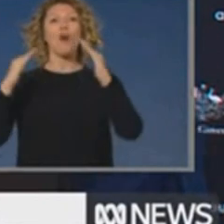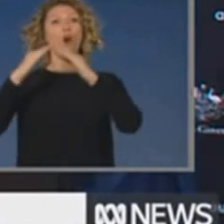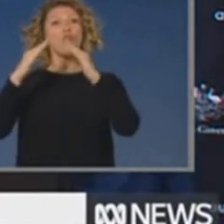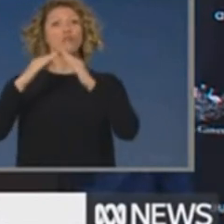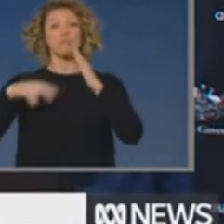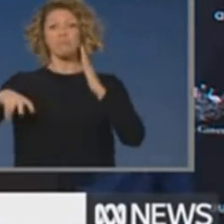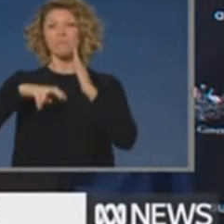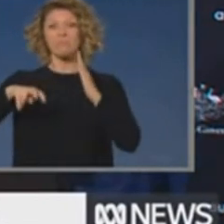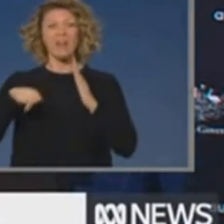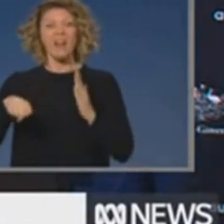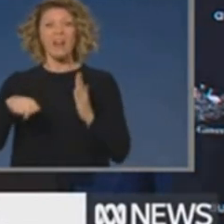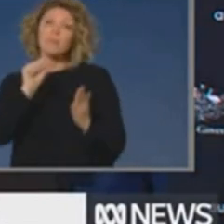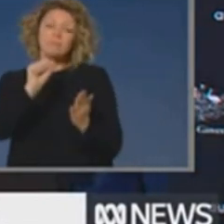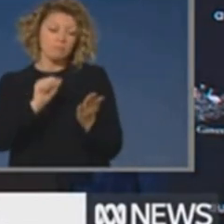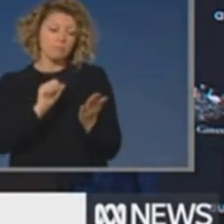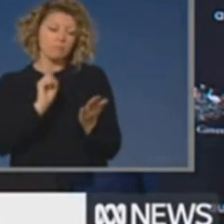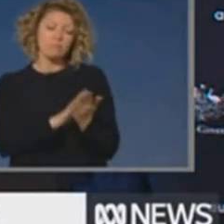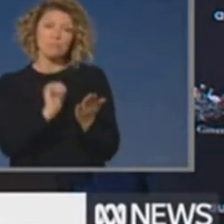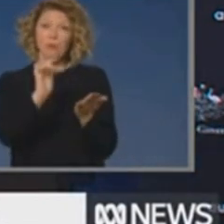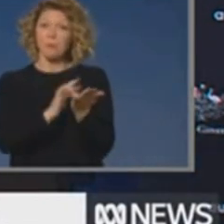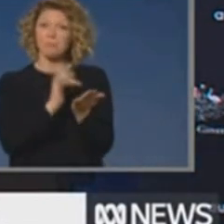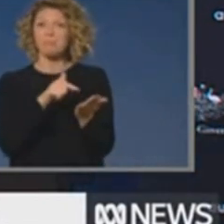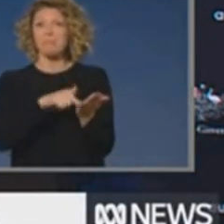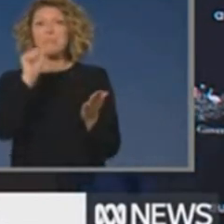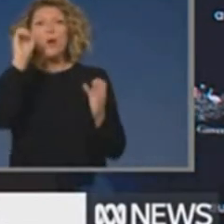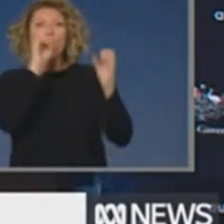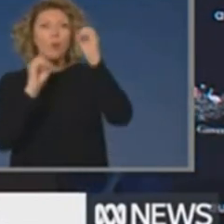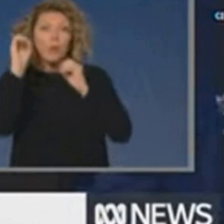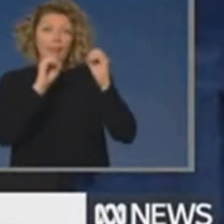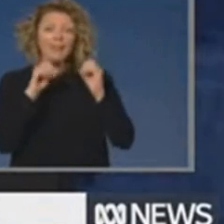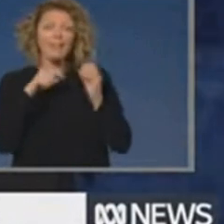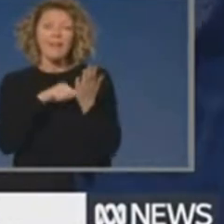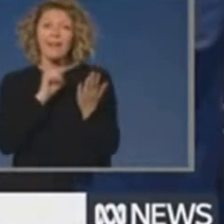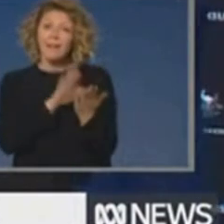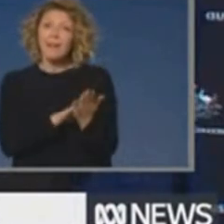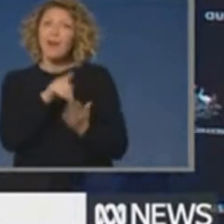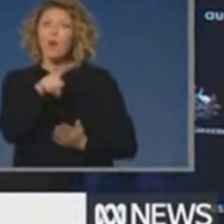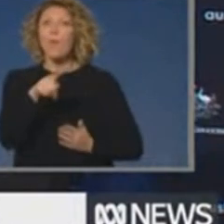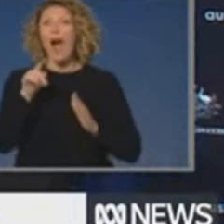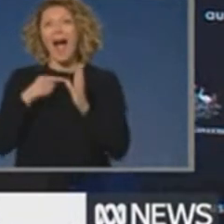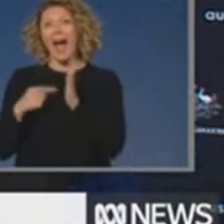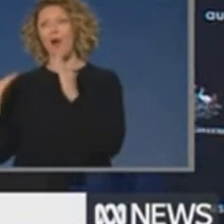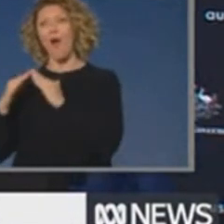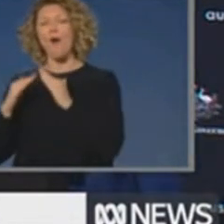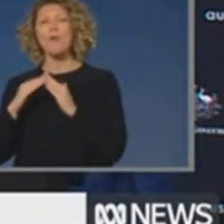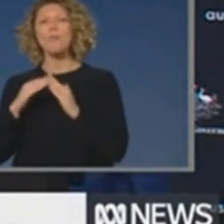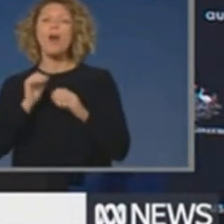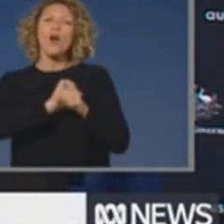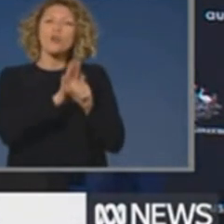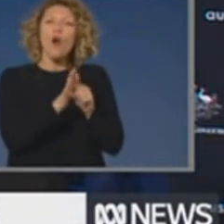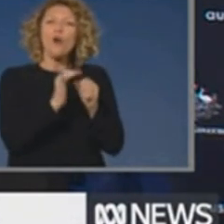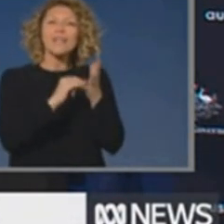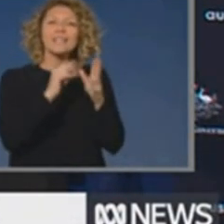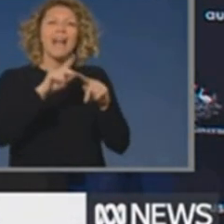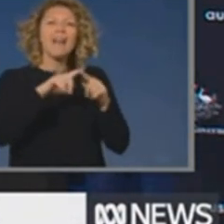Google does track people. The COVIDSafe app doesn't. But this is showing